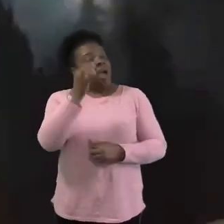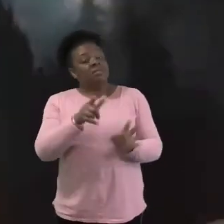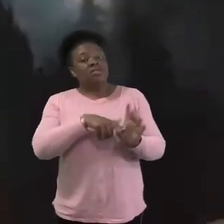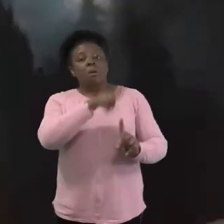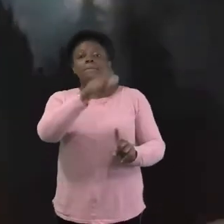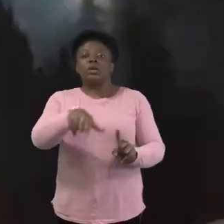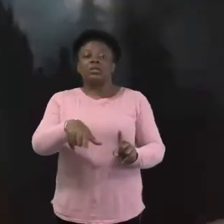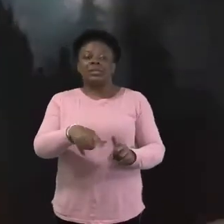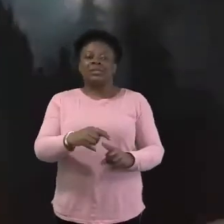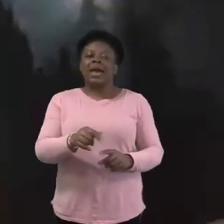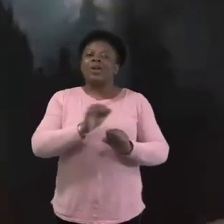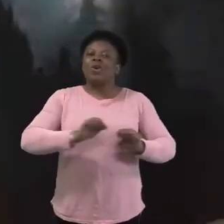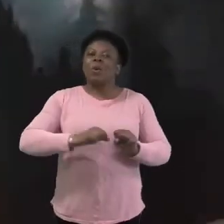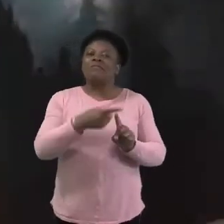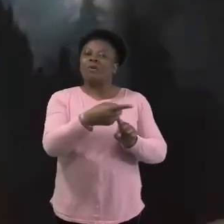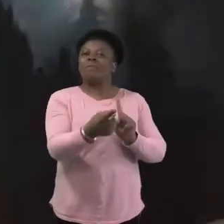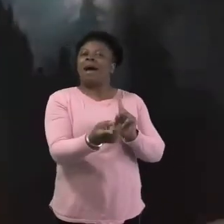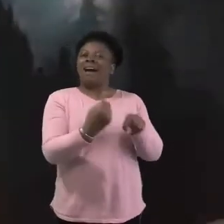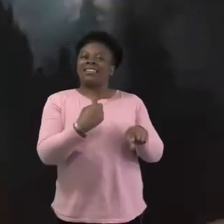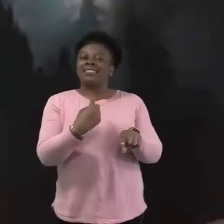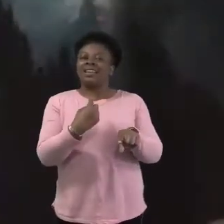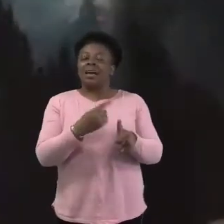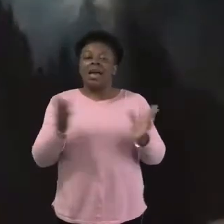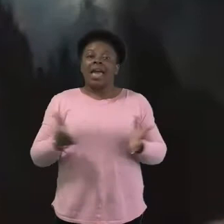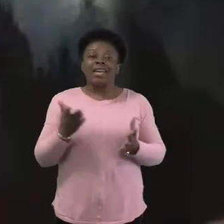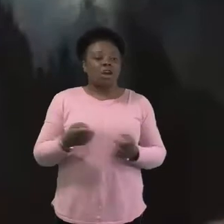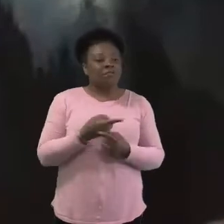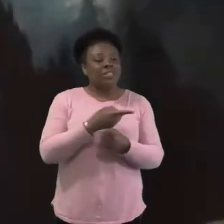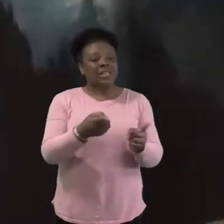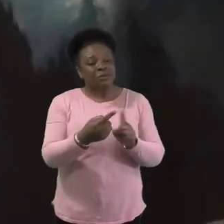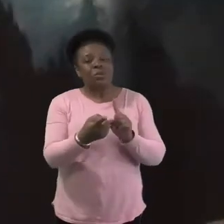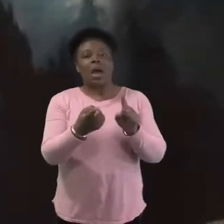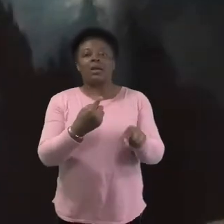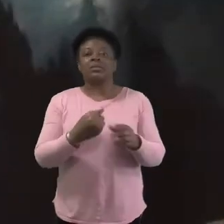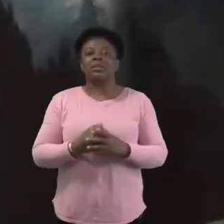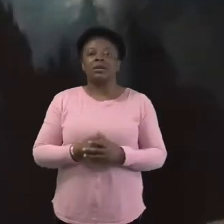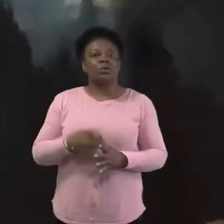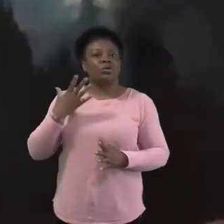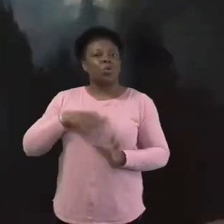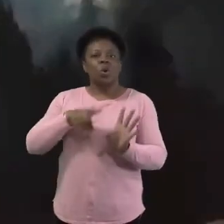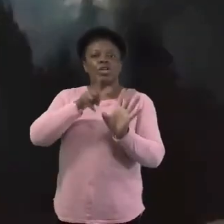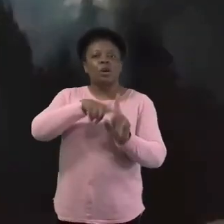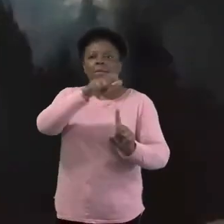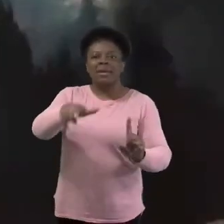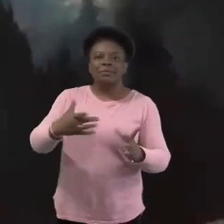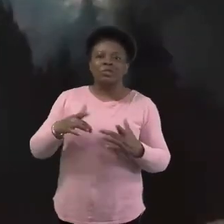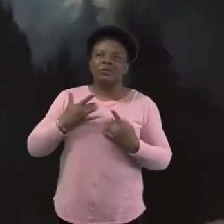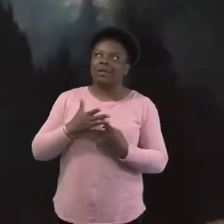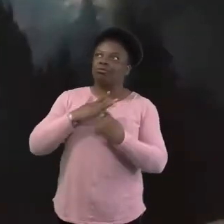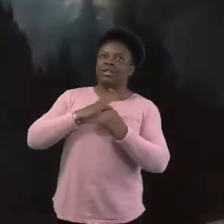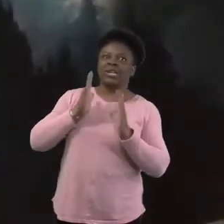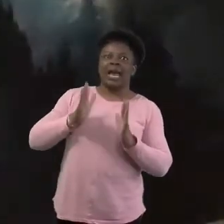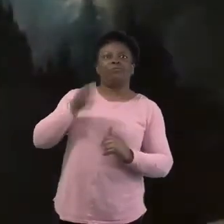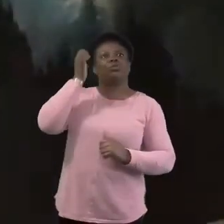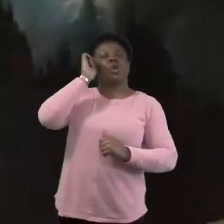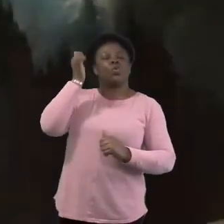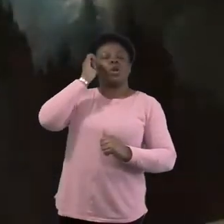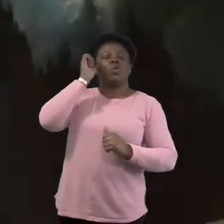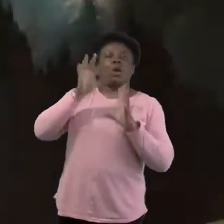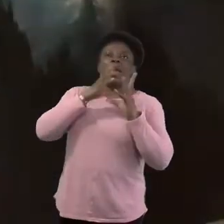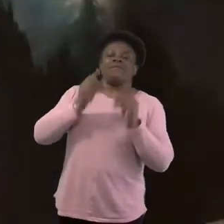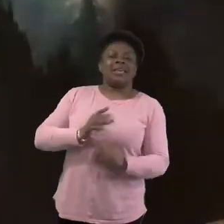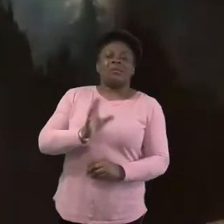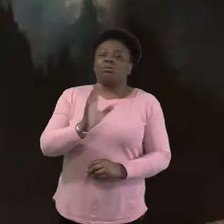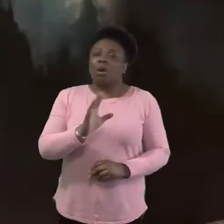and encourage them to ask questions, even if they feel like they should already know the answer. Um, and so, yeah, I just think, yeah, going into the